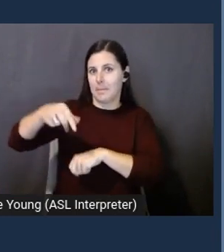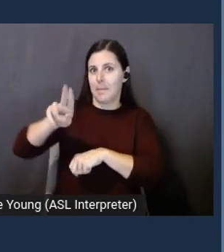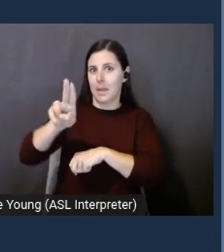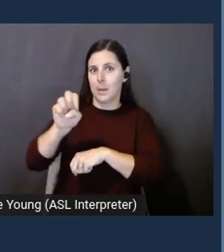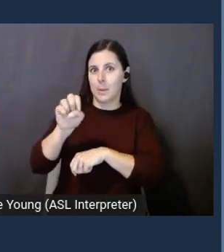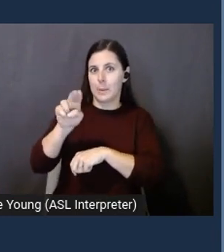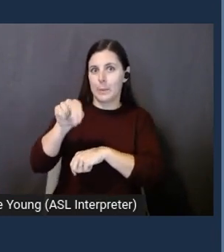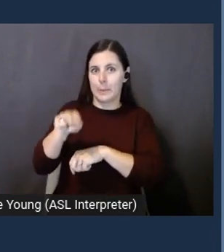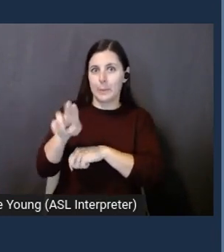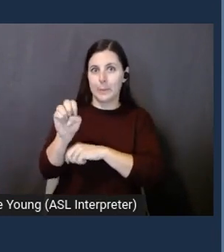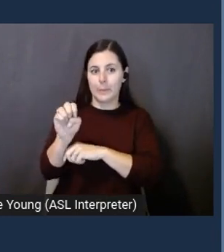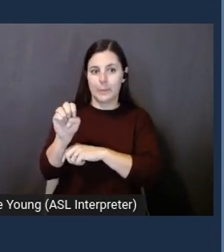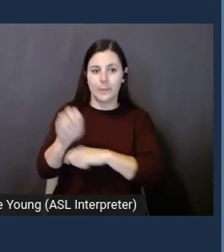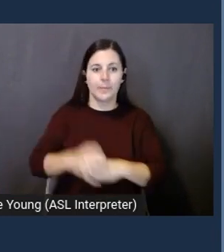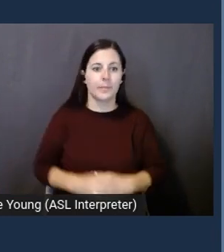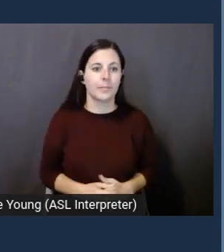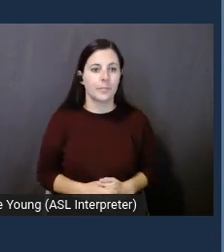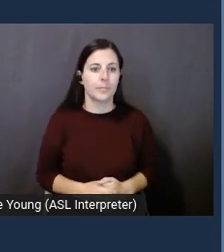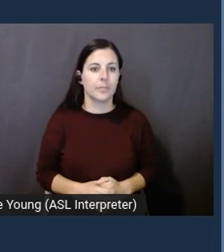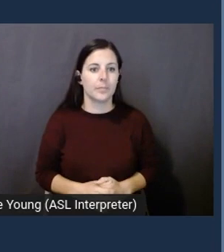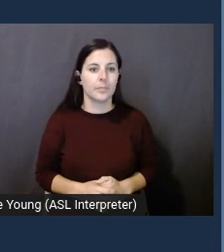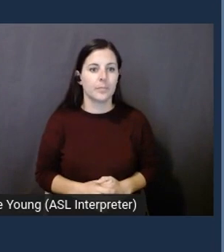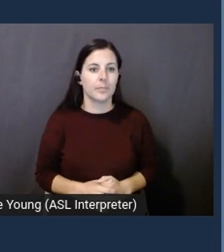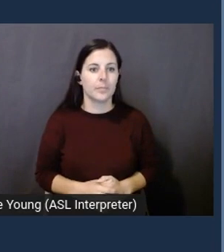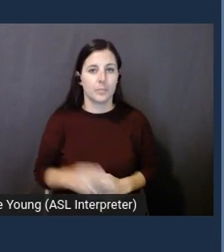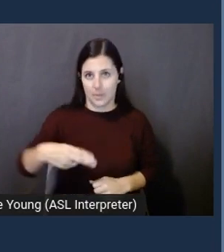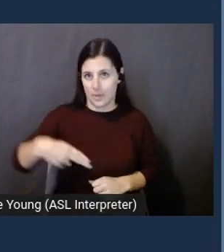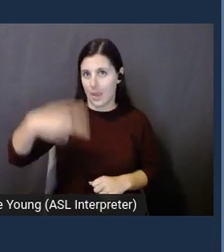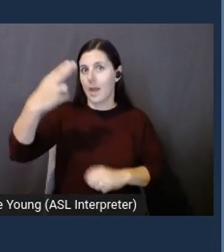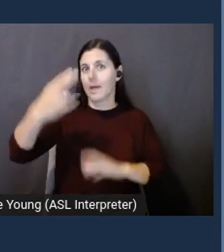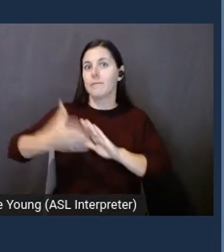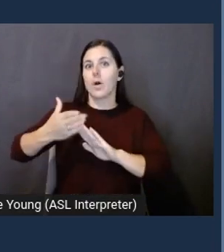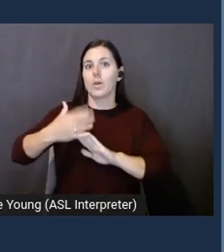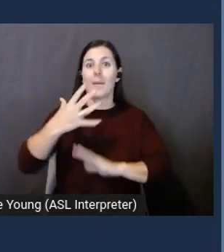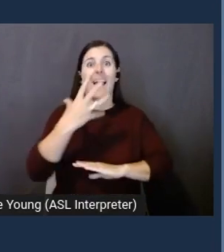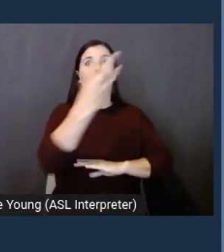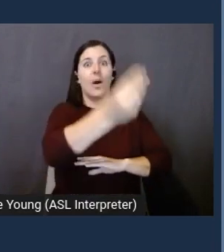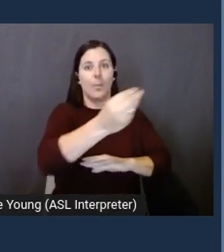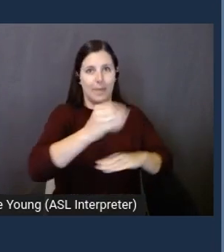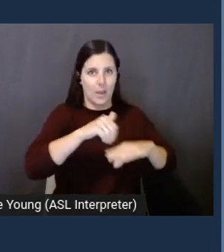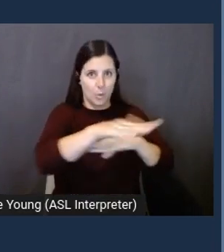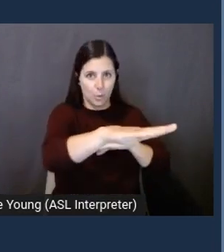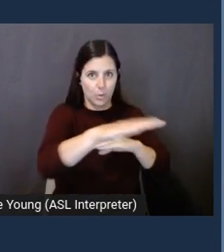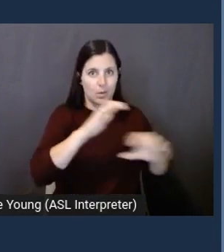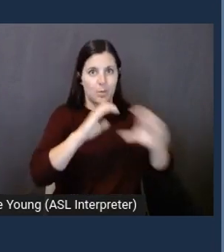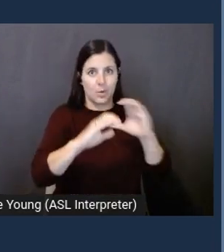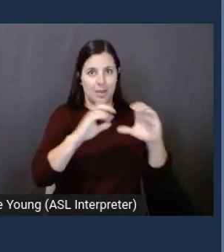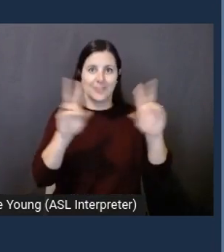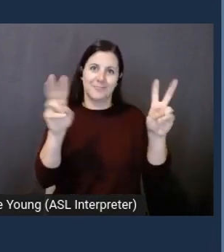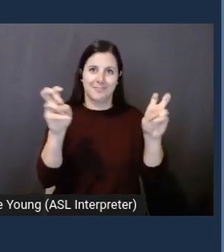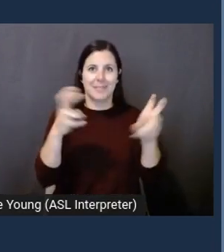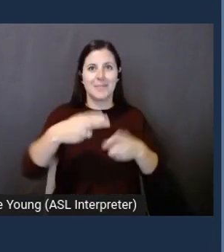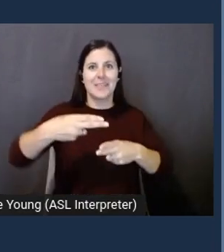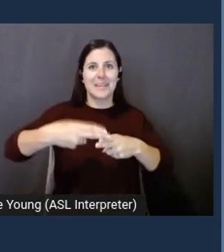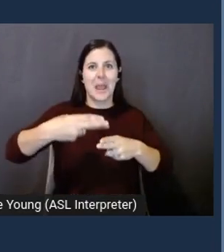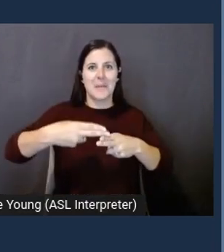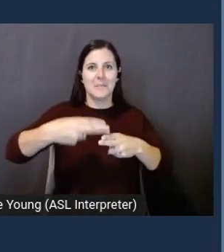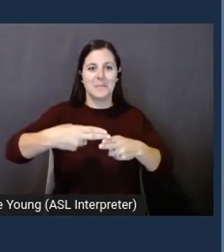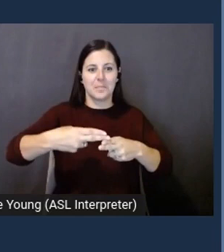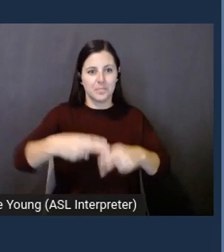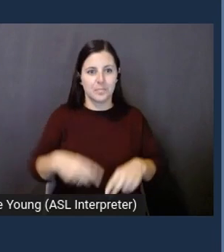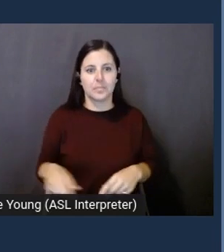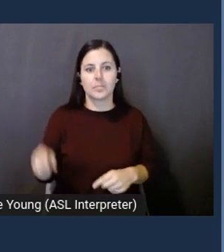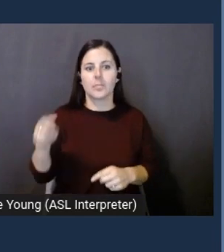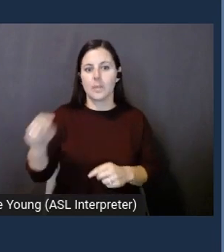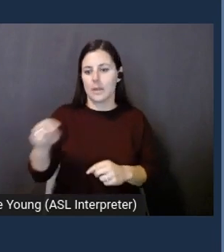go there, high-volume outbound communications, that's the name of the queue. And this is the outbound